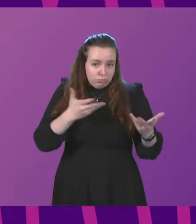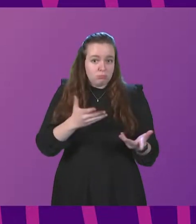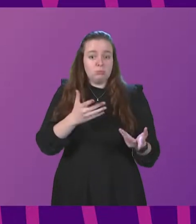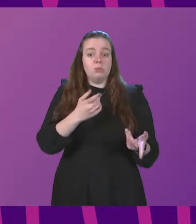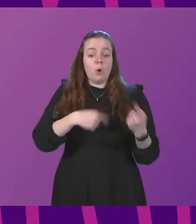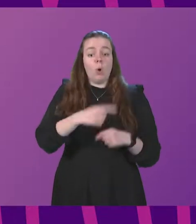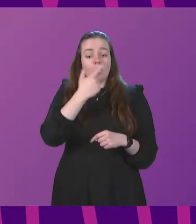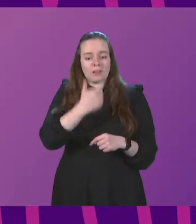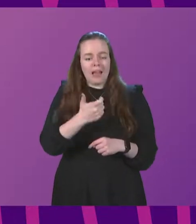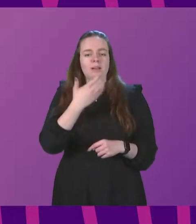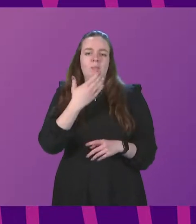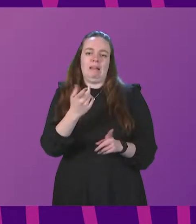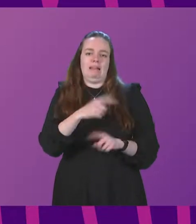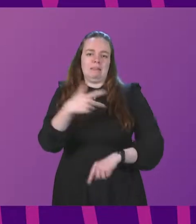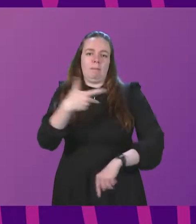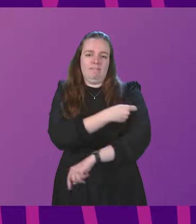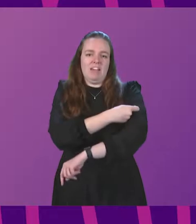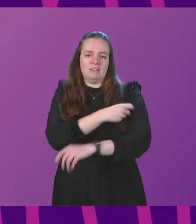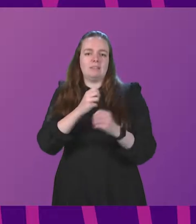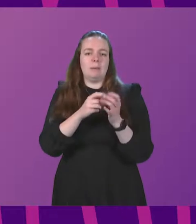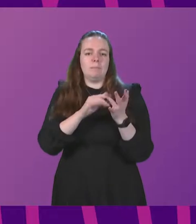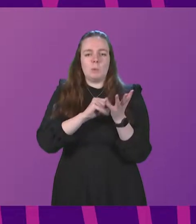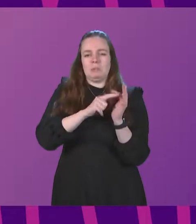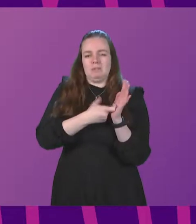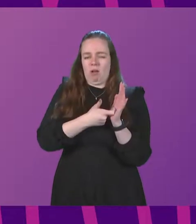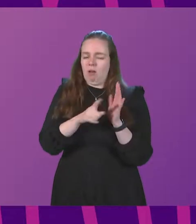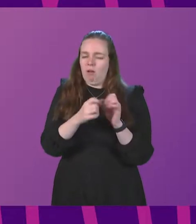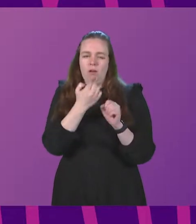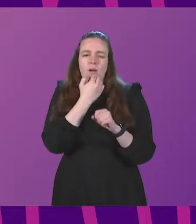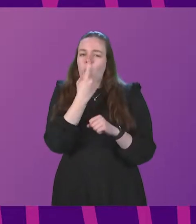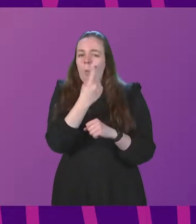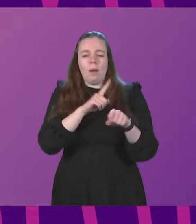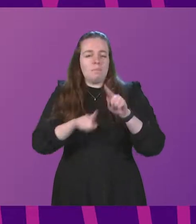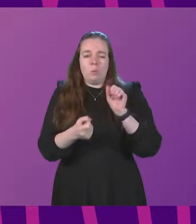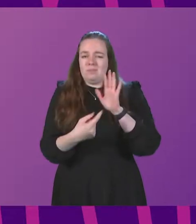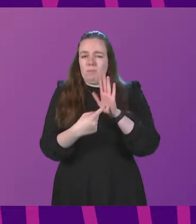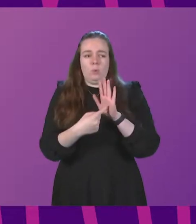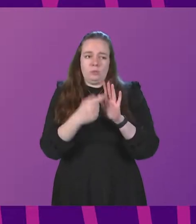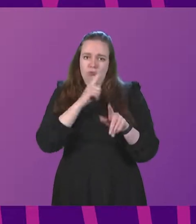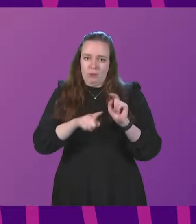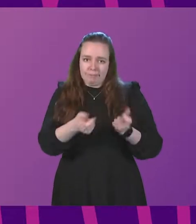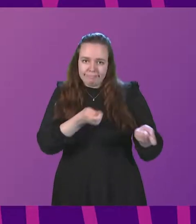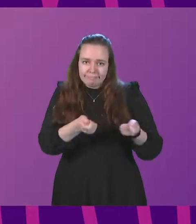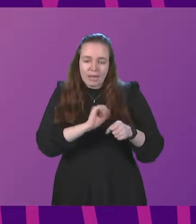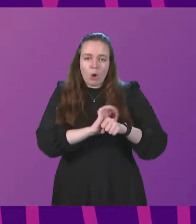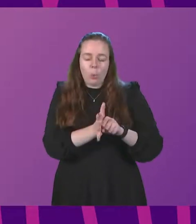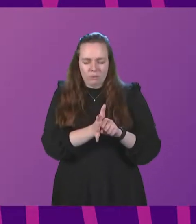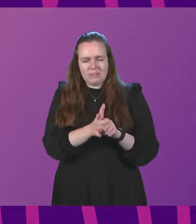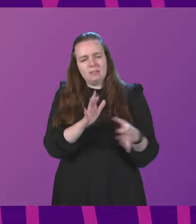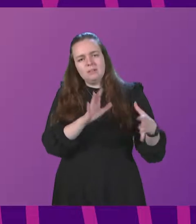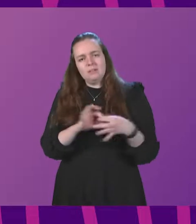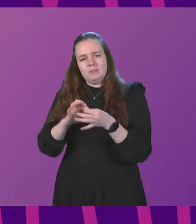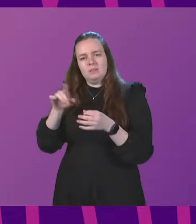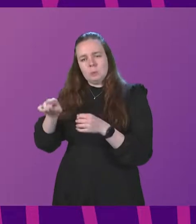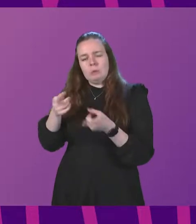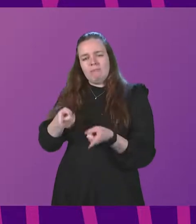vaccine booster. It is the single most important thing that you can do to tackle COVID. Turning to the First Minister's statement,